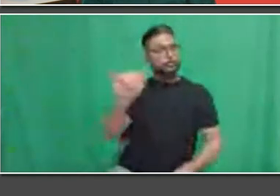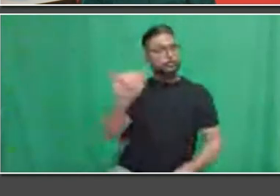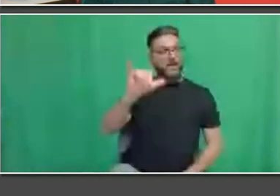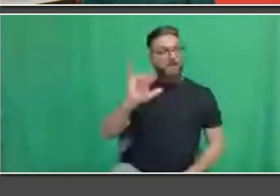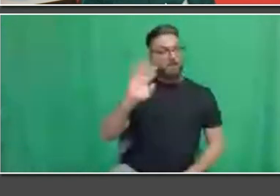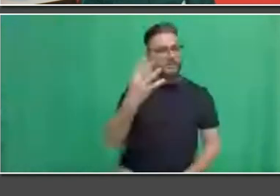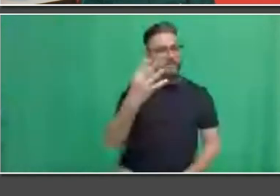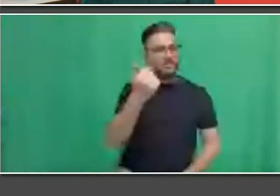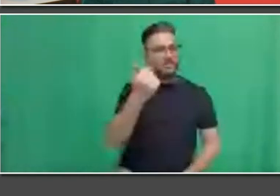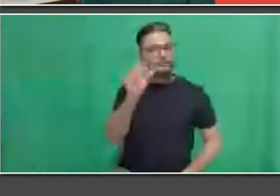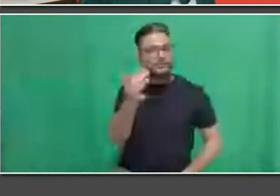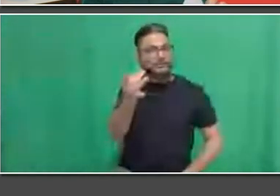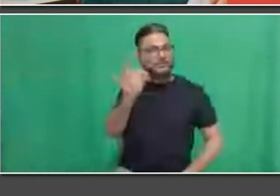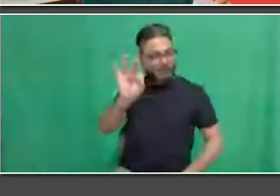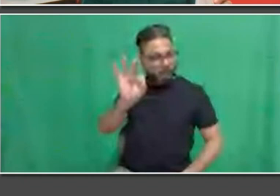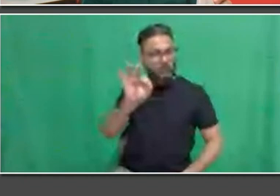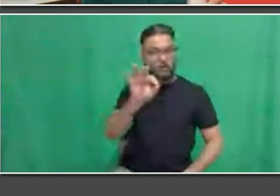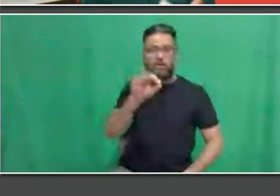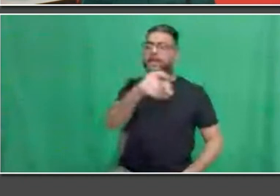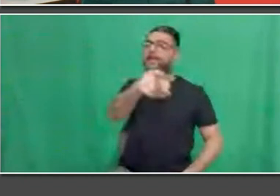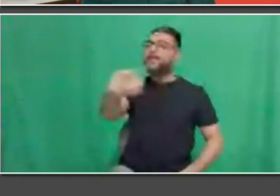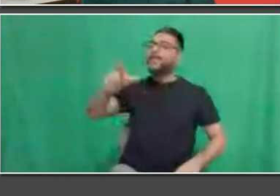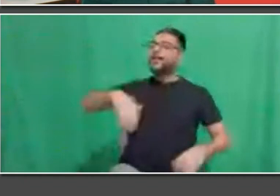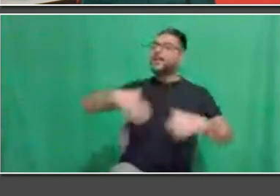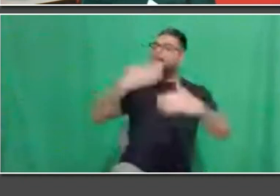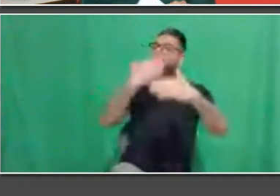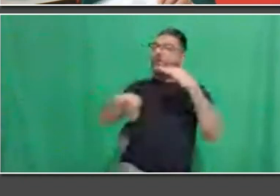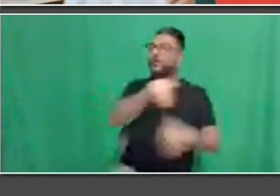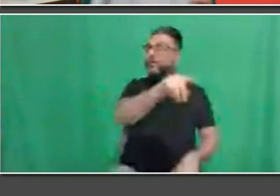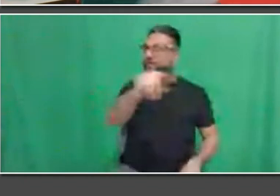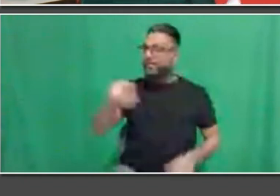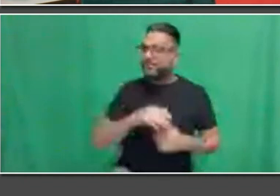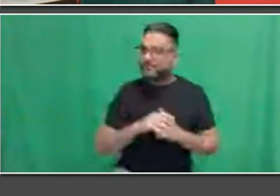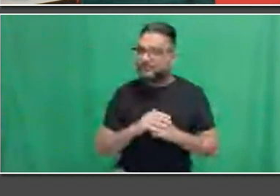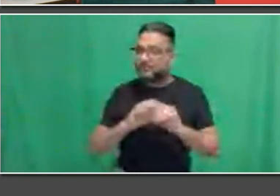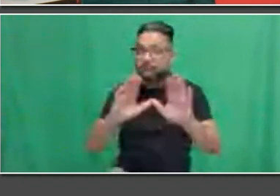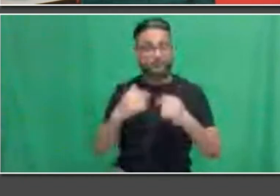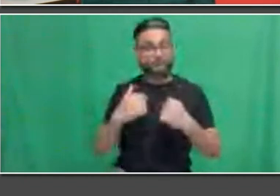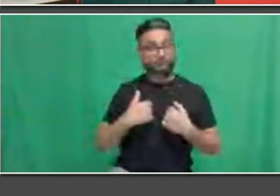opportunities from cleaning office buildings to cleaning and mopping subway trains,